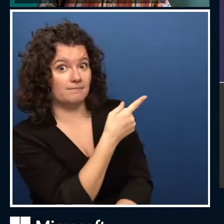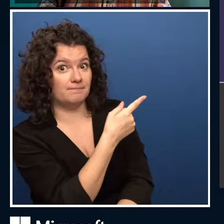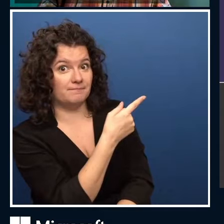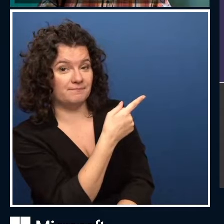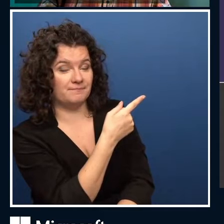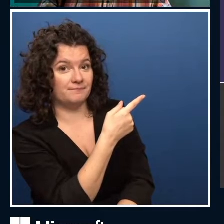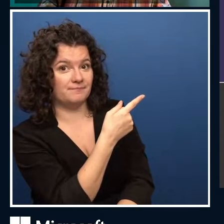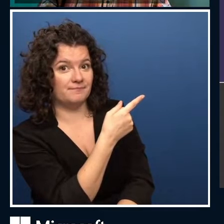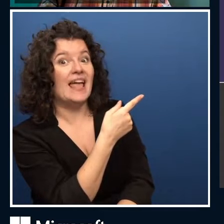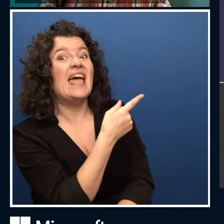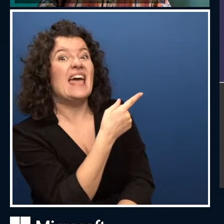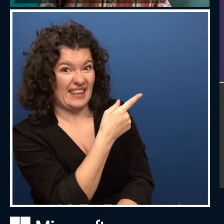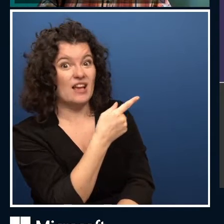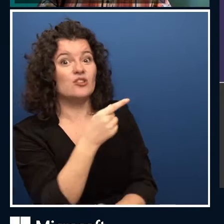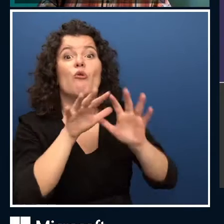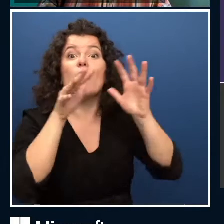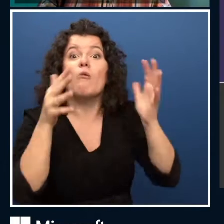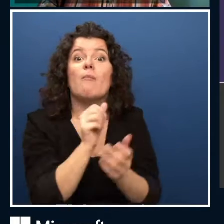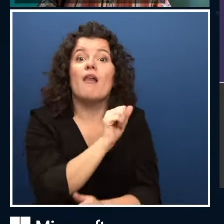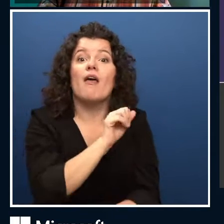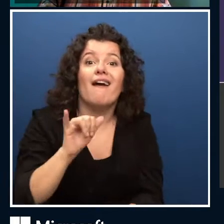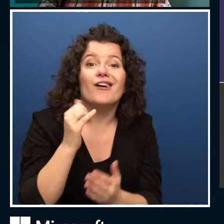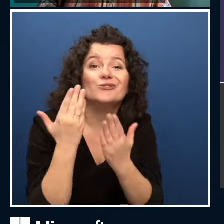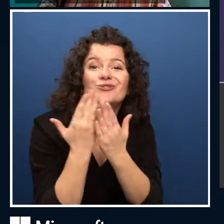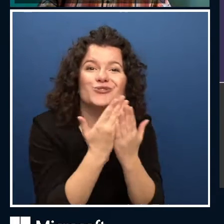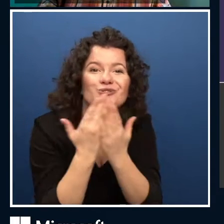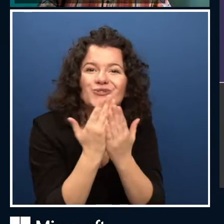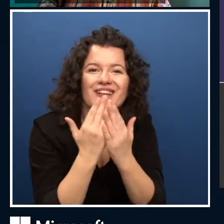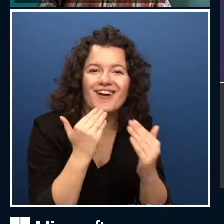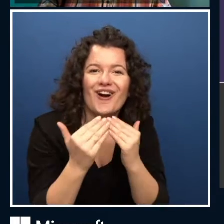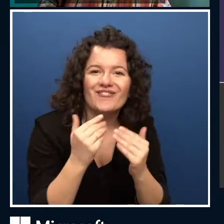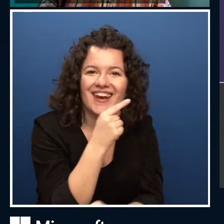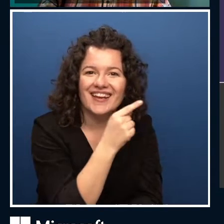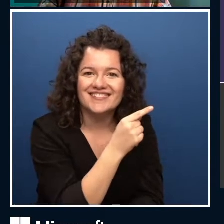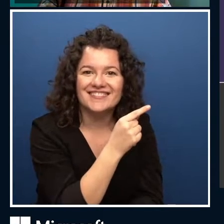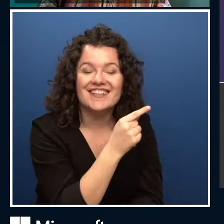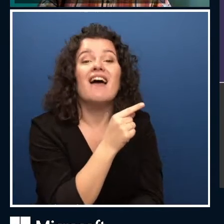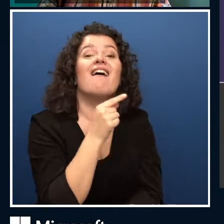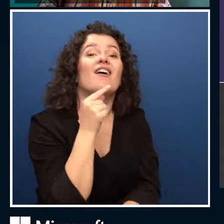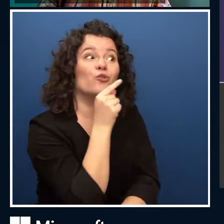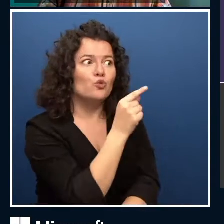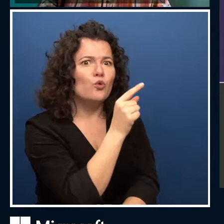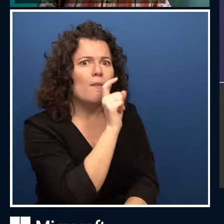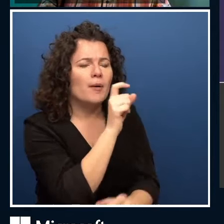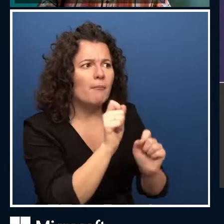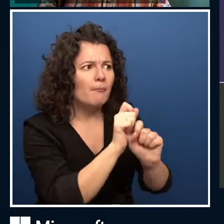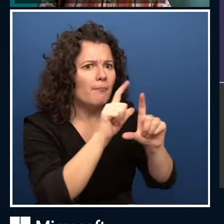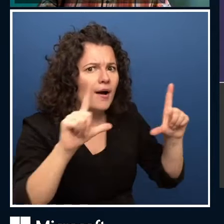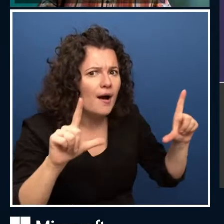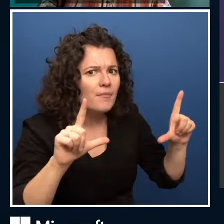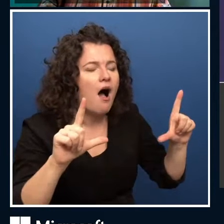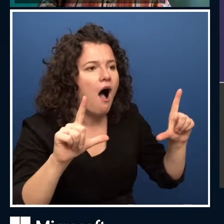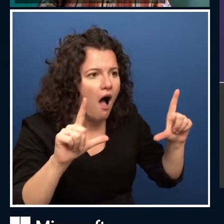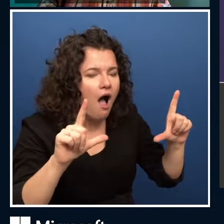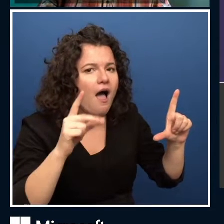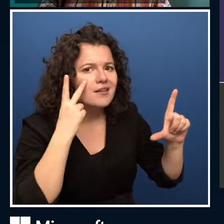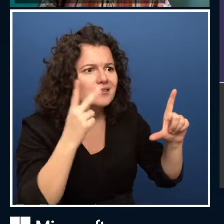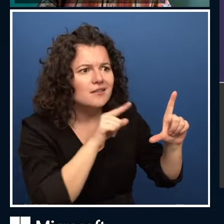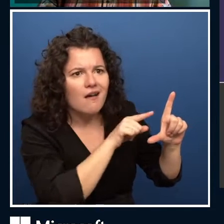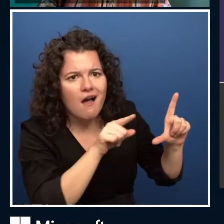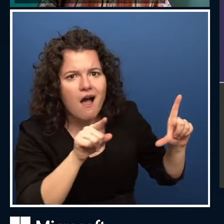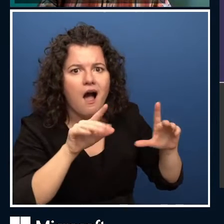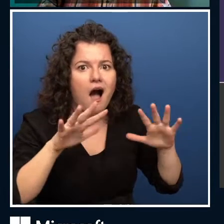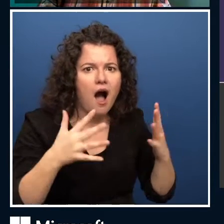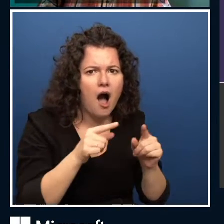Conference Cloud Skills Challenge. The Cloud Skills Challenge is basically the opportunity for you to go to Microsoft Learn, work through